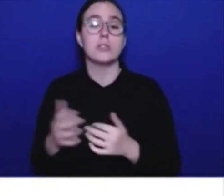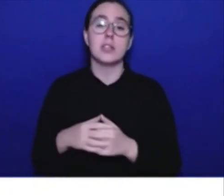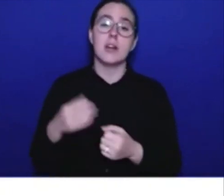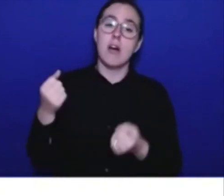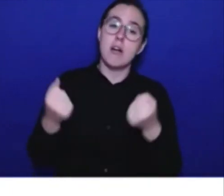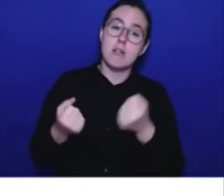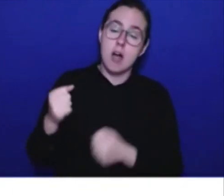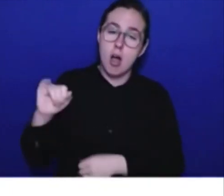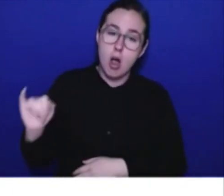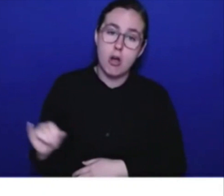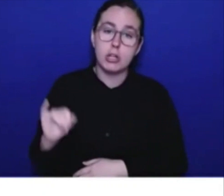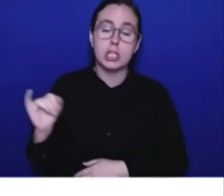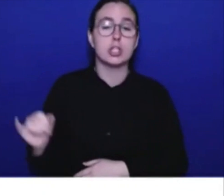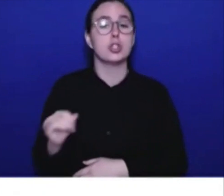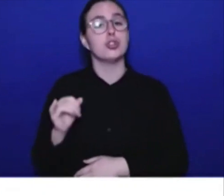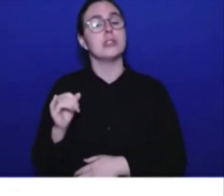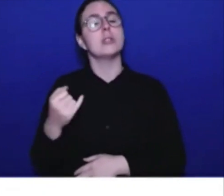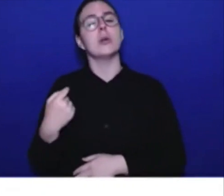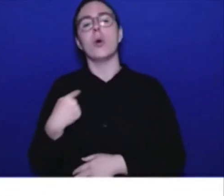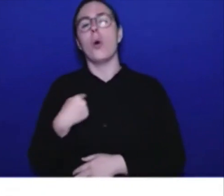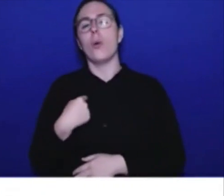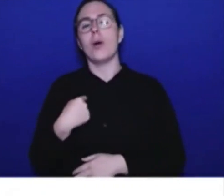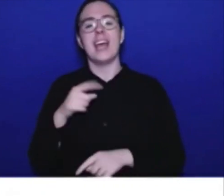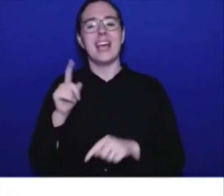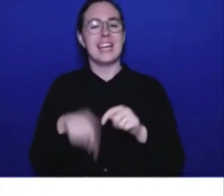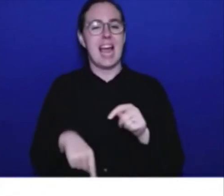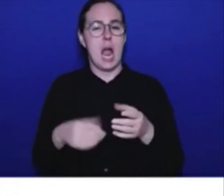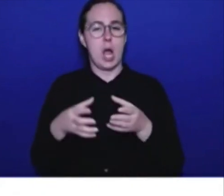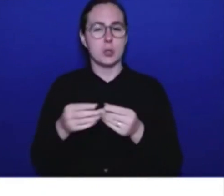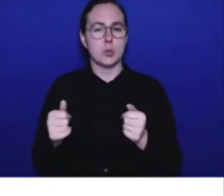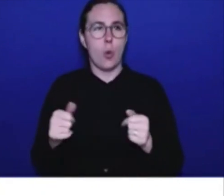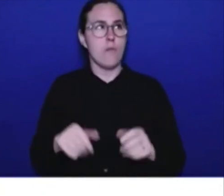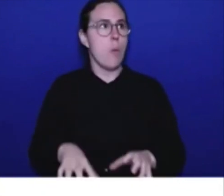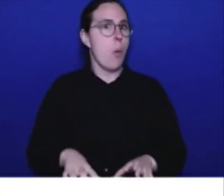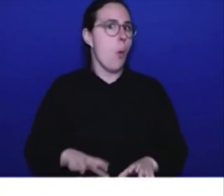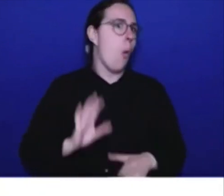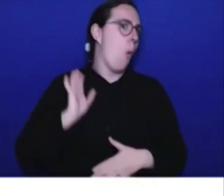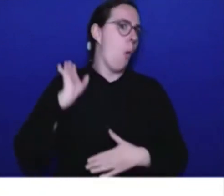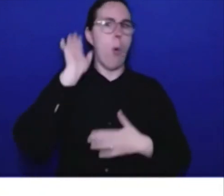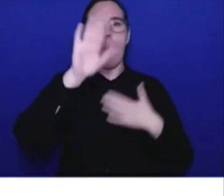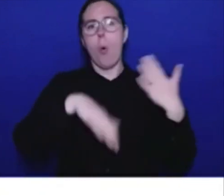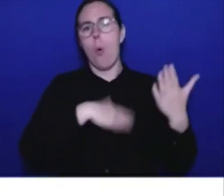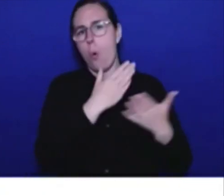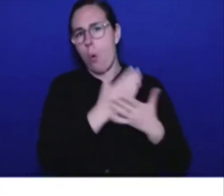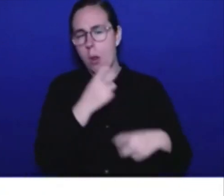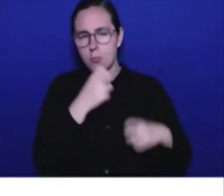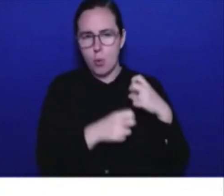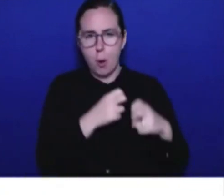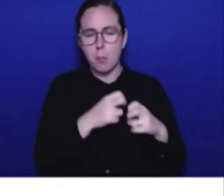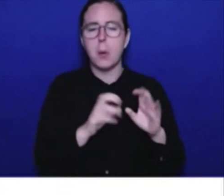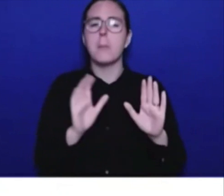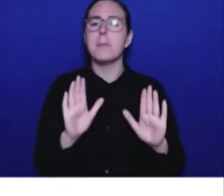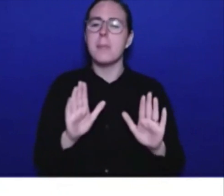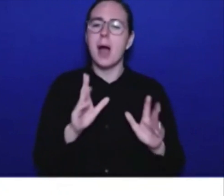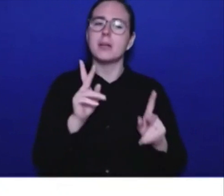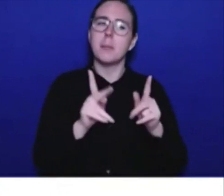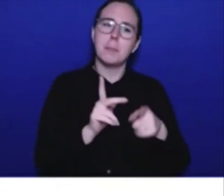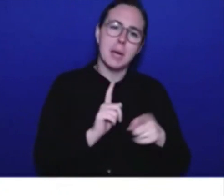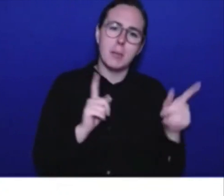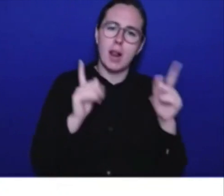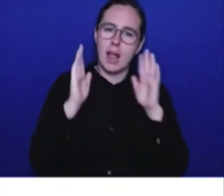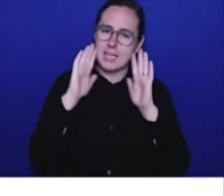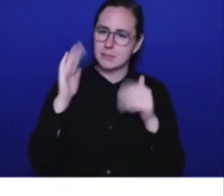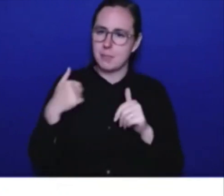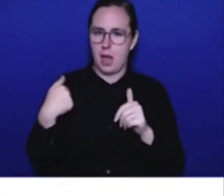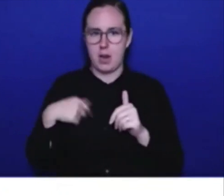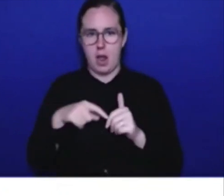going to be able to solve the issue of global inflation. But they do expect that we're going to take the steps to support them wherever we can with the cost of everyday life, and we're going to do that